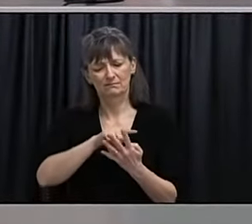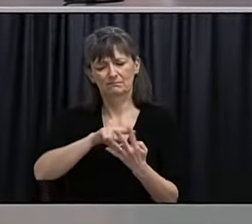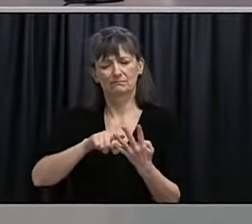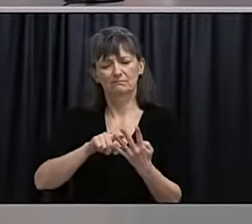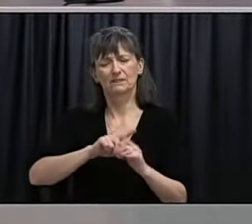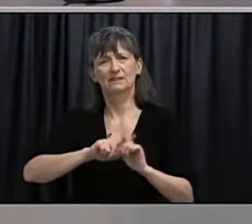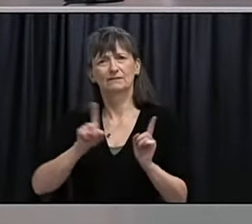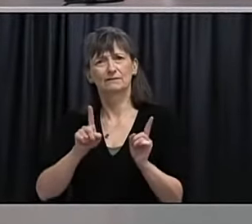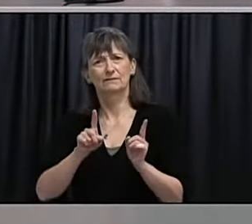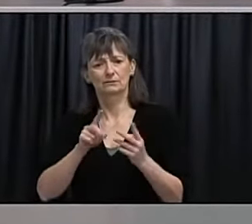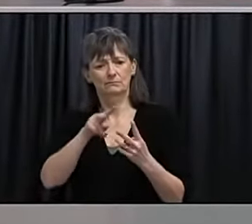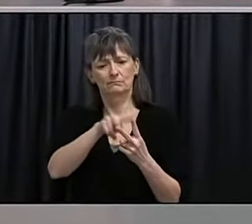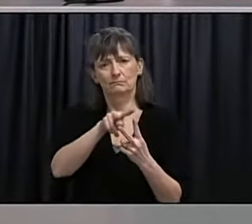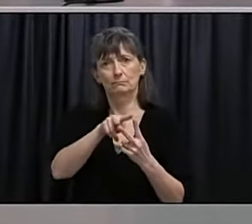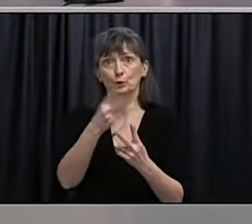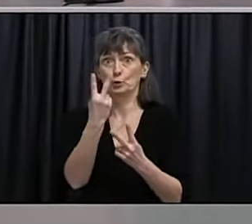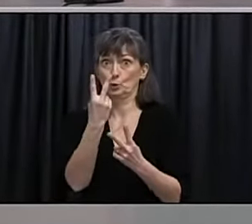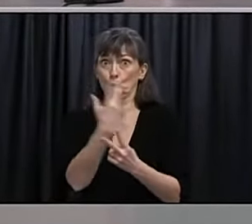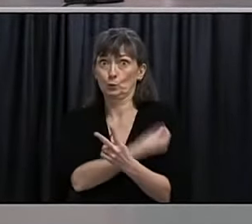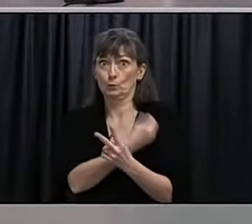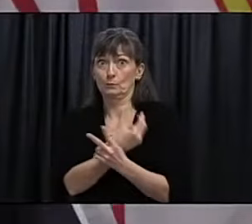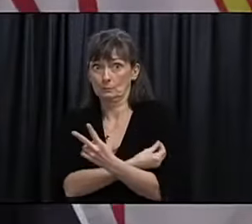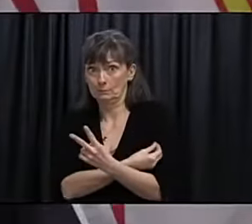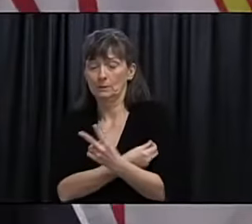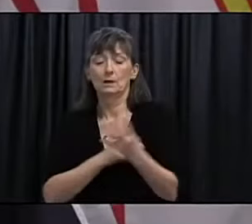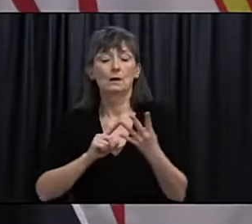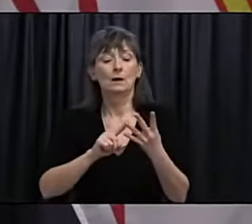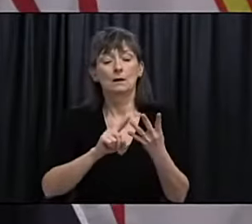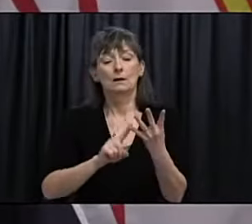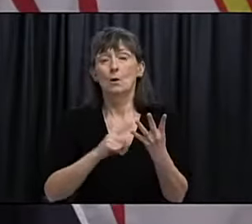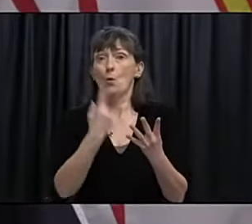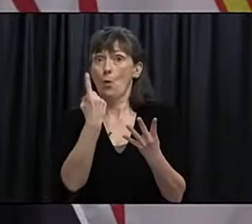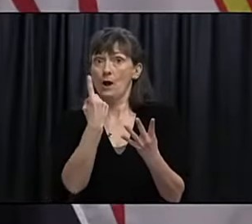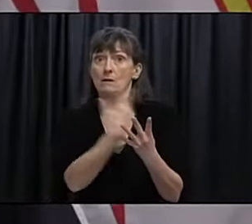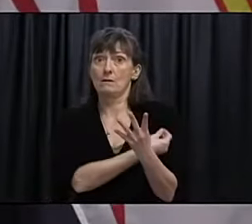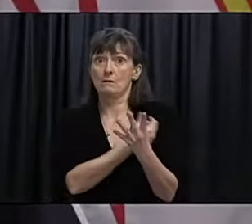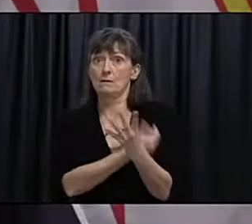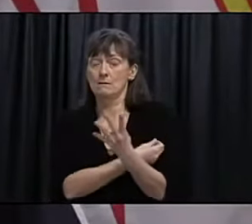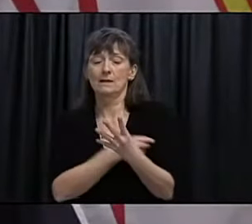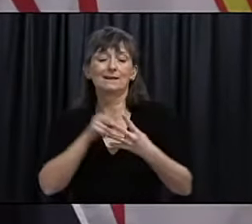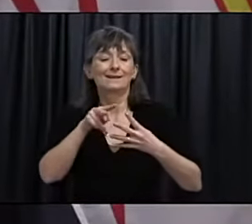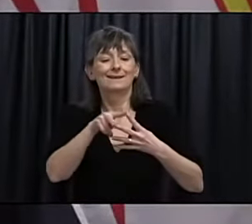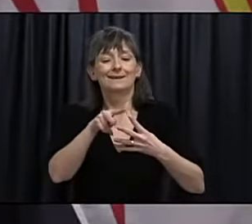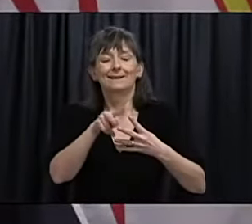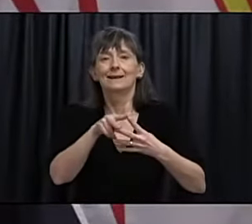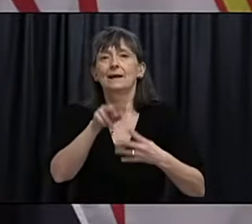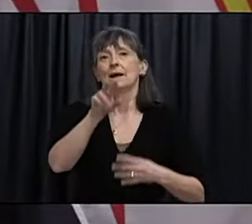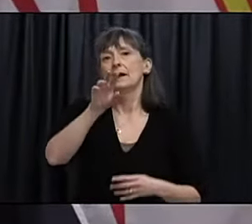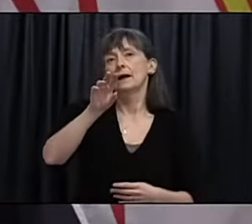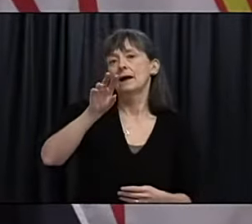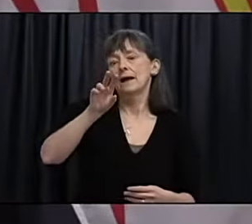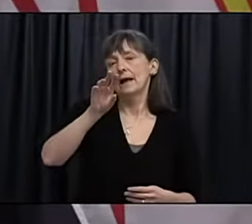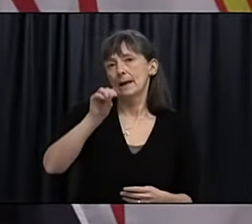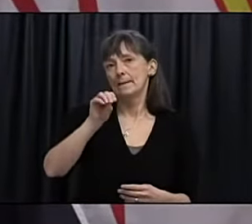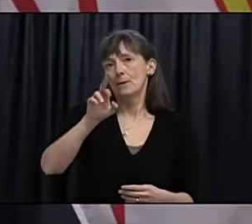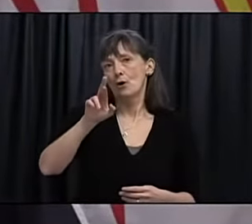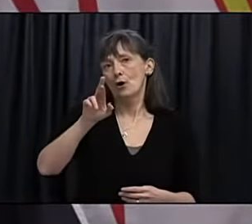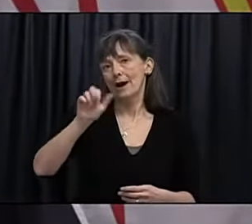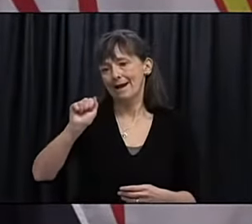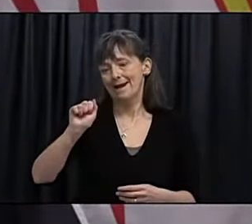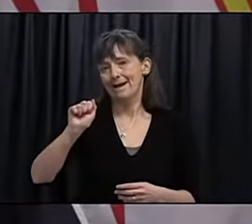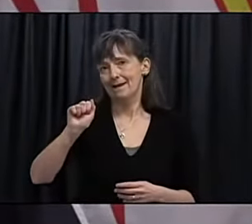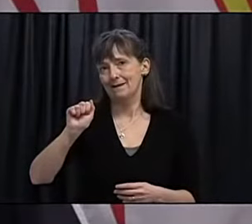products that are out there like Moderna and Pfizer? So the Moderna and Pfizer, what we call it, mRNA vaccines, these